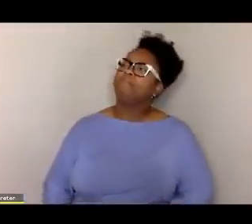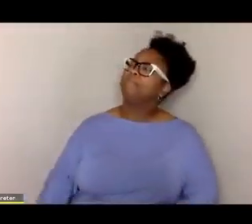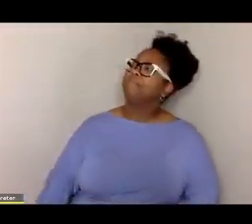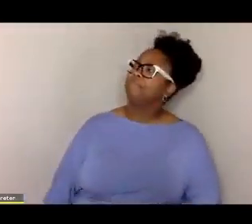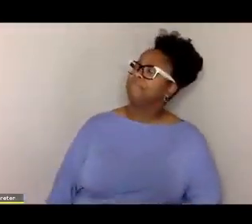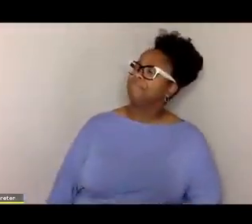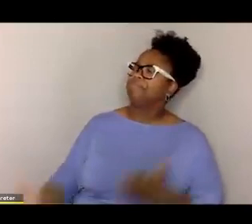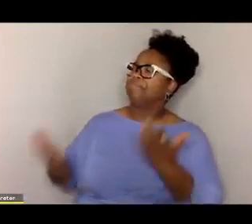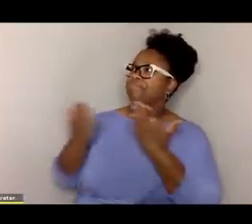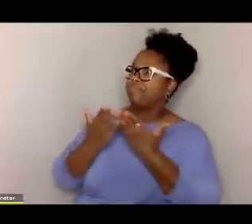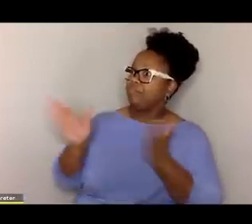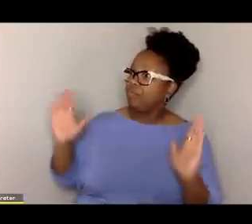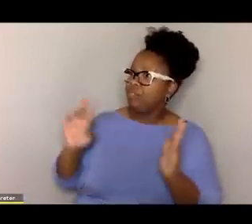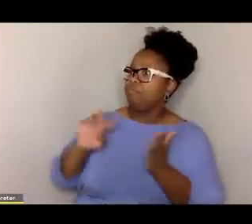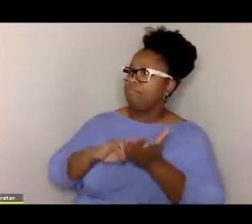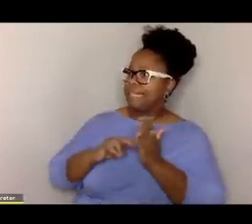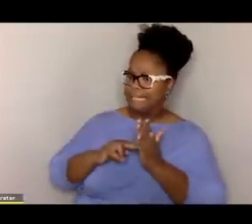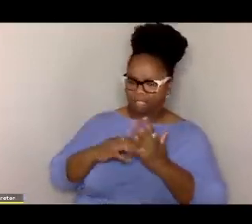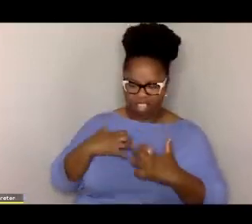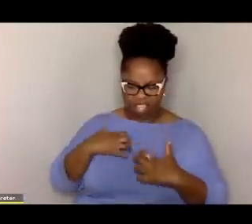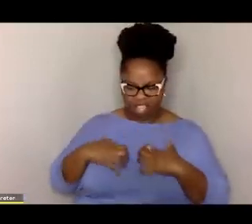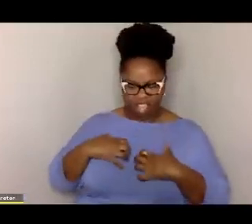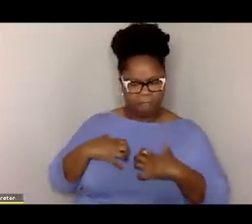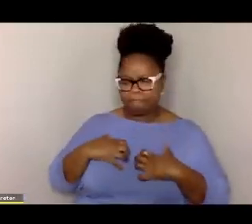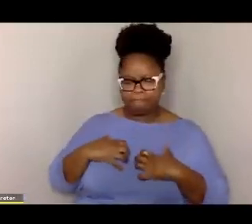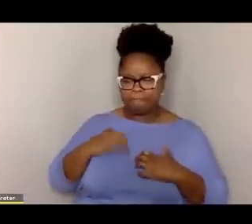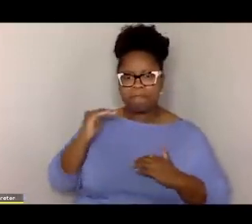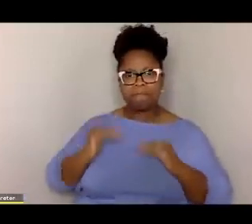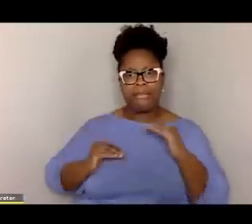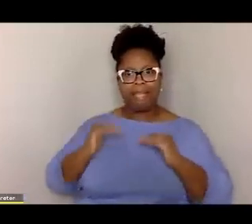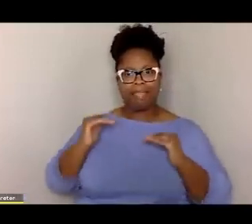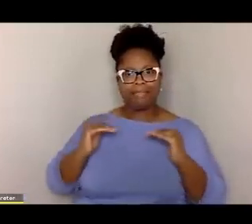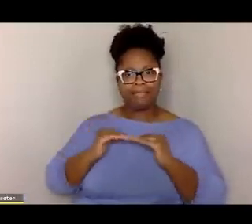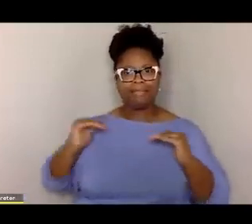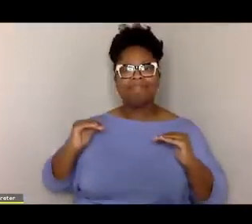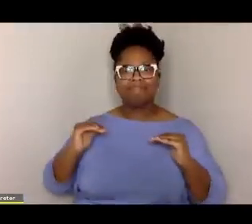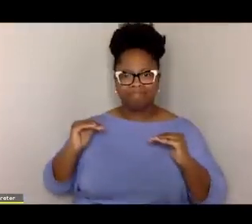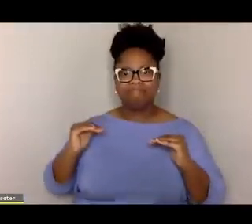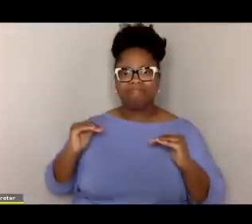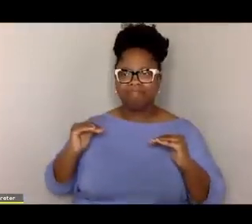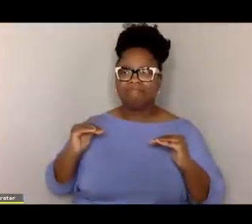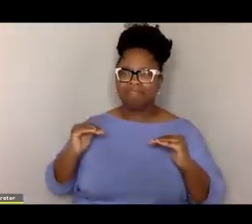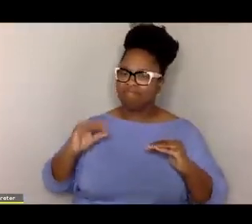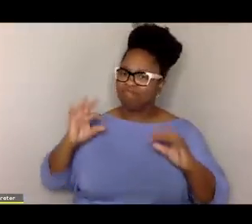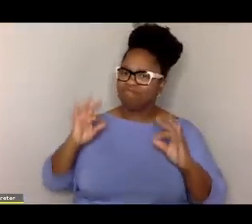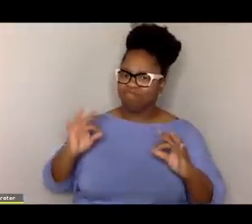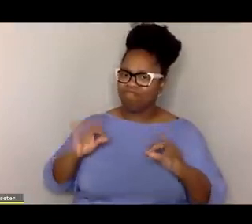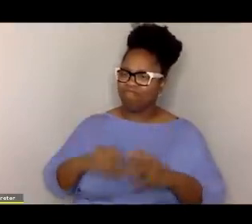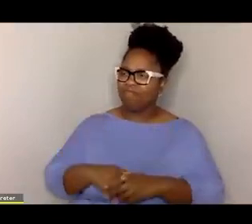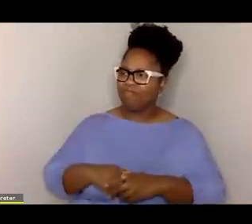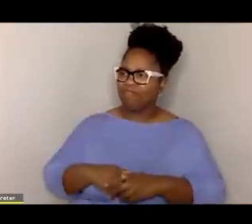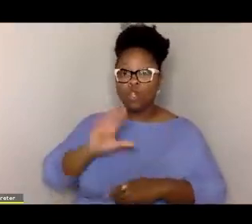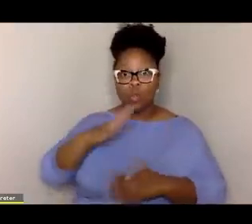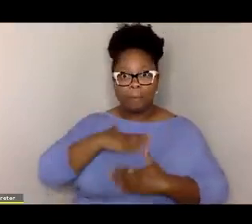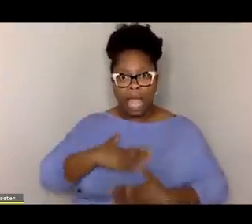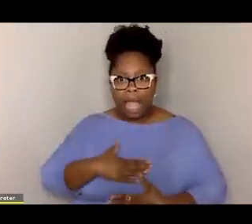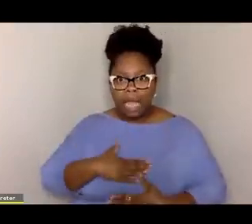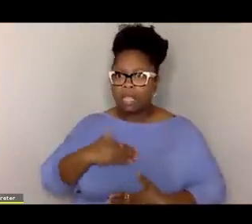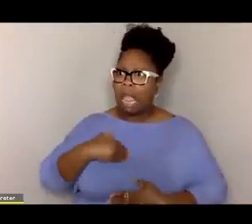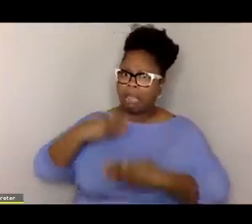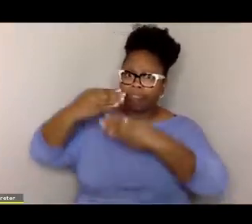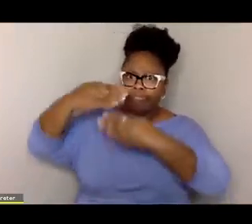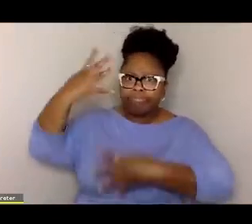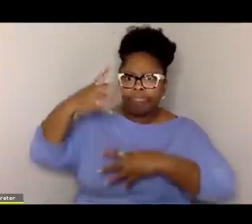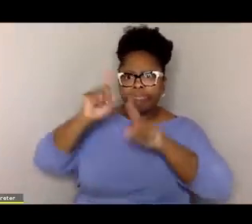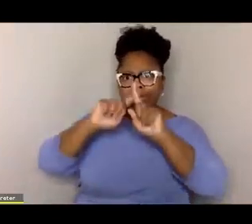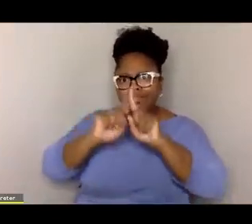Well, broadly speaking, it means being in balance. It means being in balance, yeah. Being in balance. And we have, you